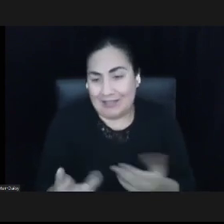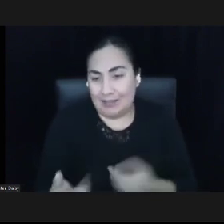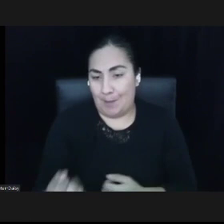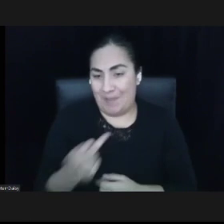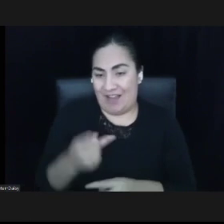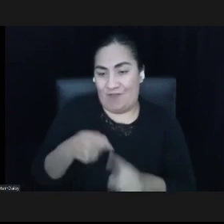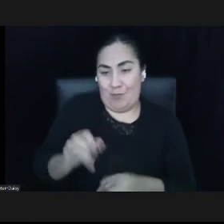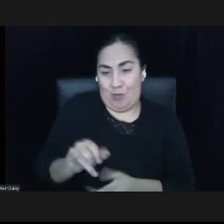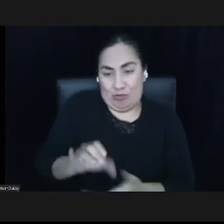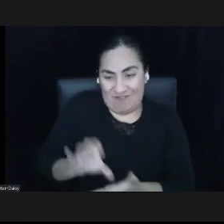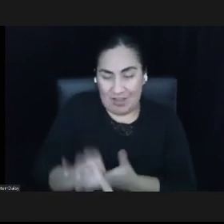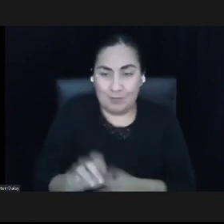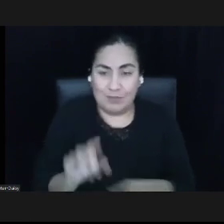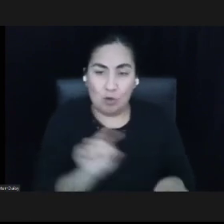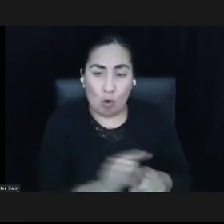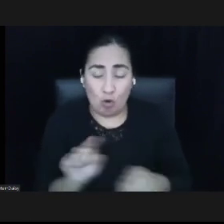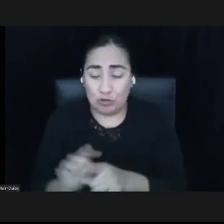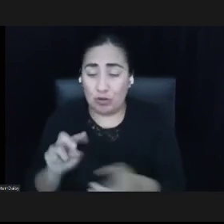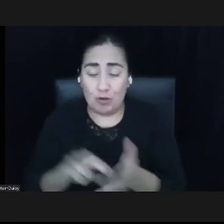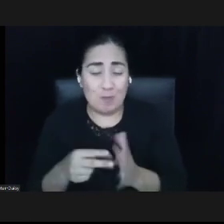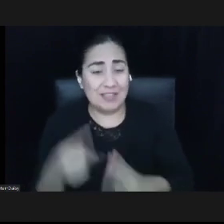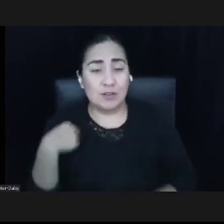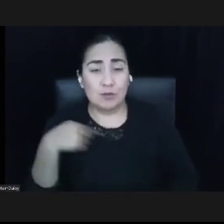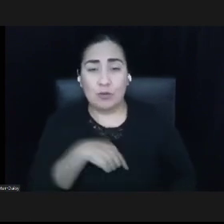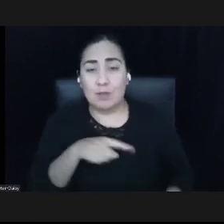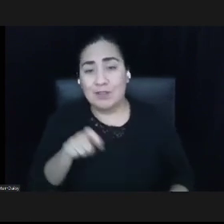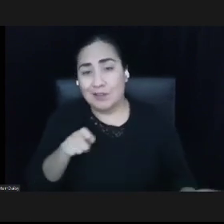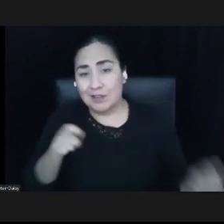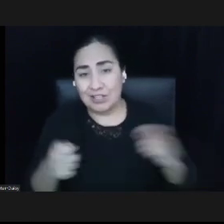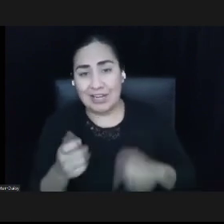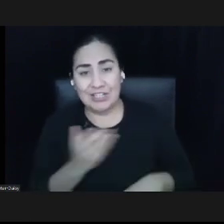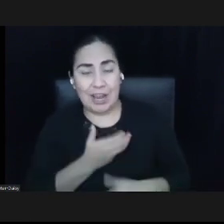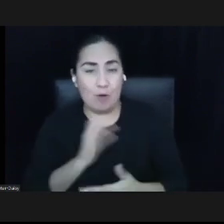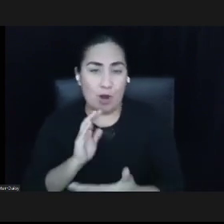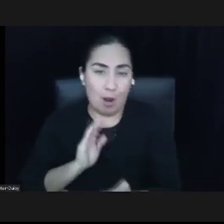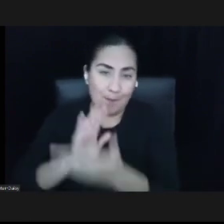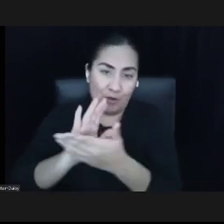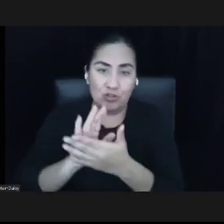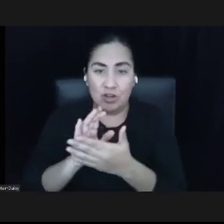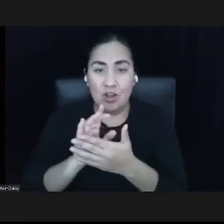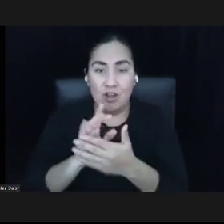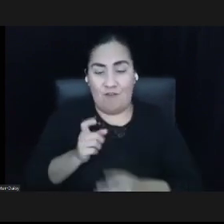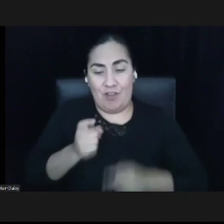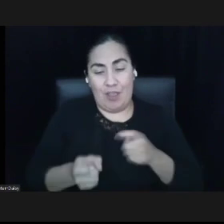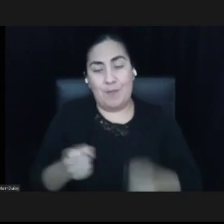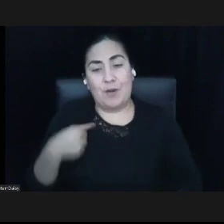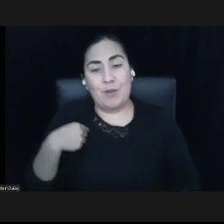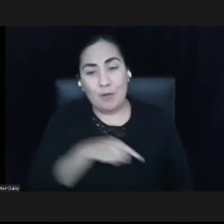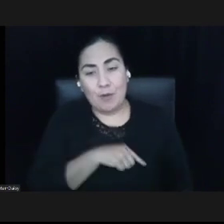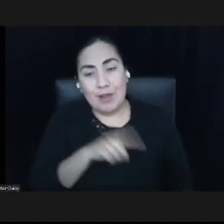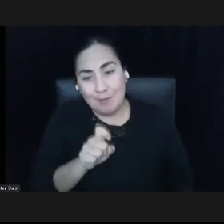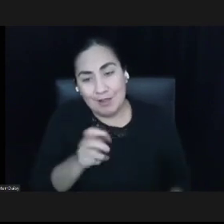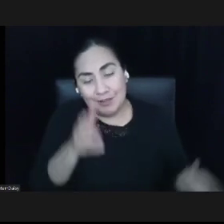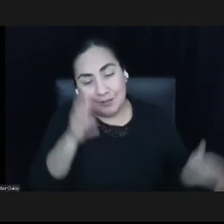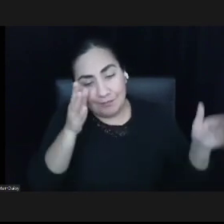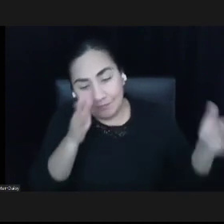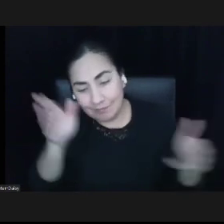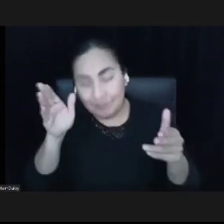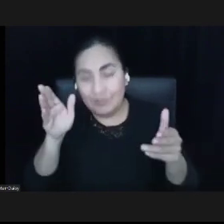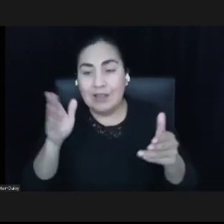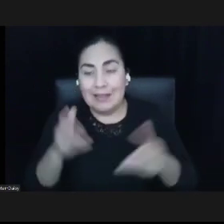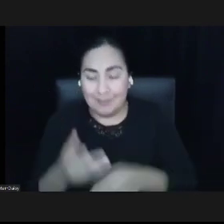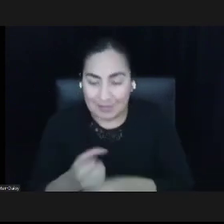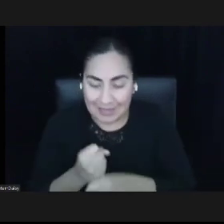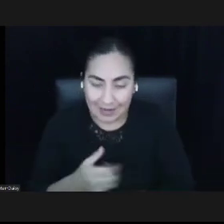to transform our underlying approach to philanthropy. We need to move away from an approach where foundations maintain power, accumulate